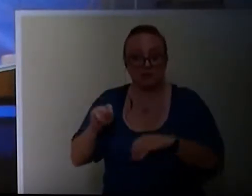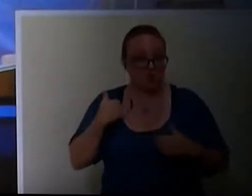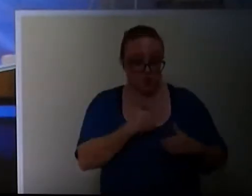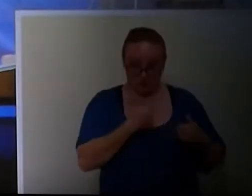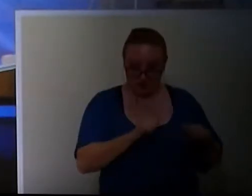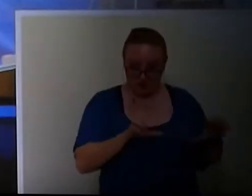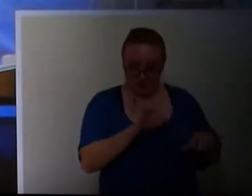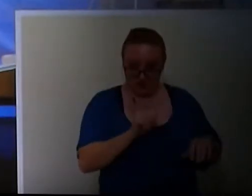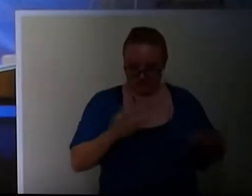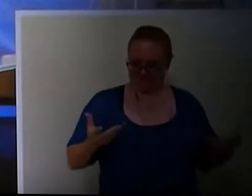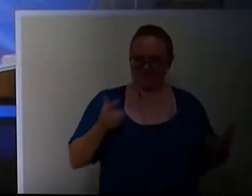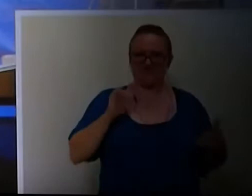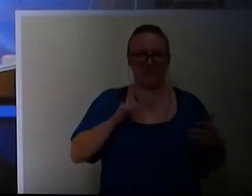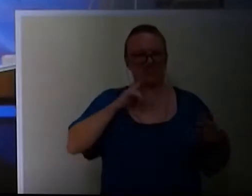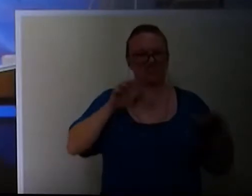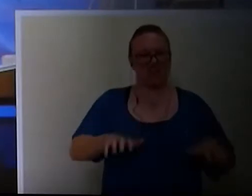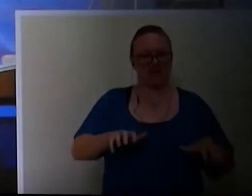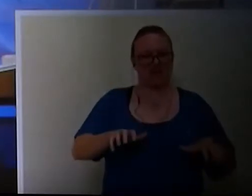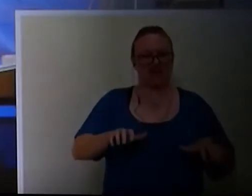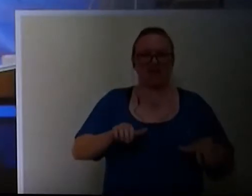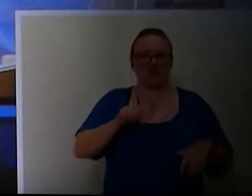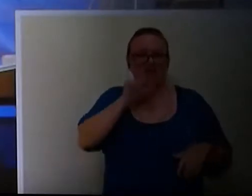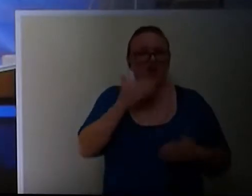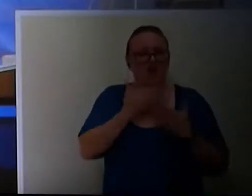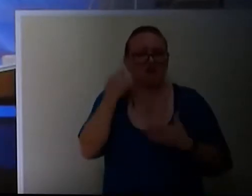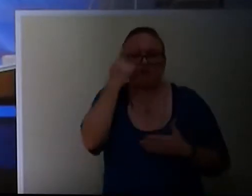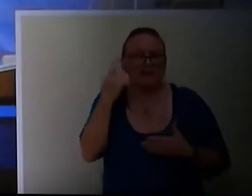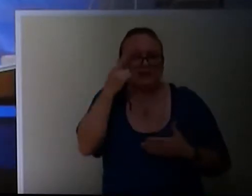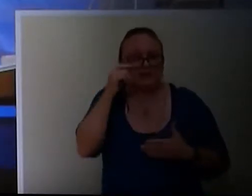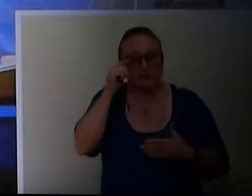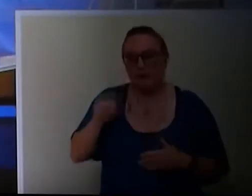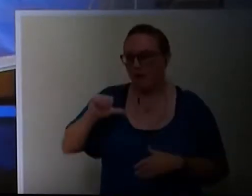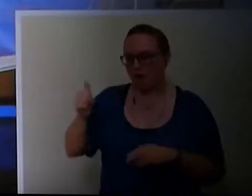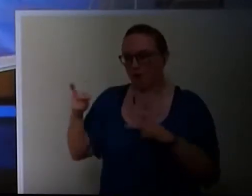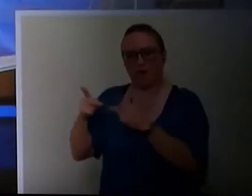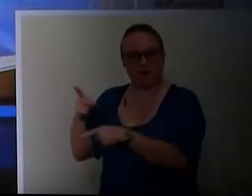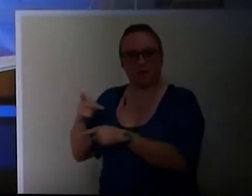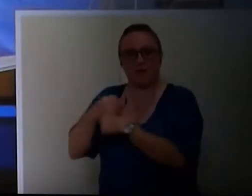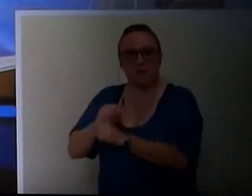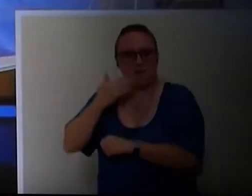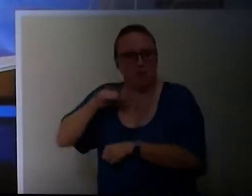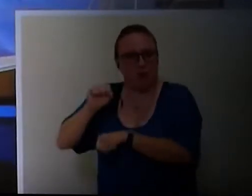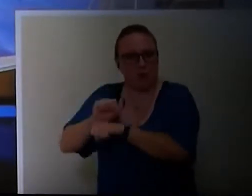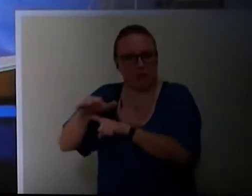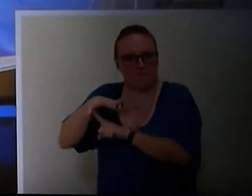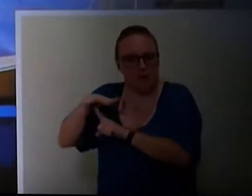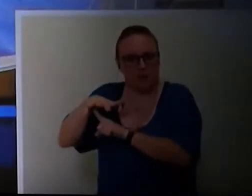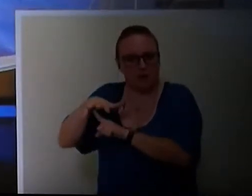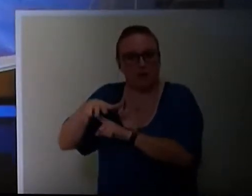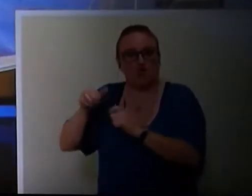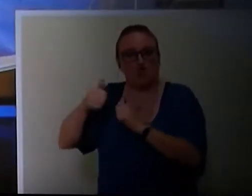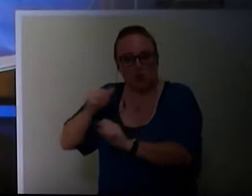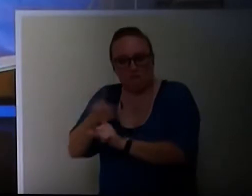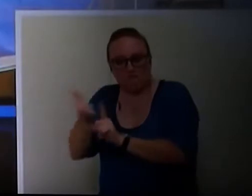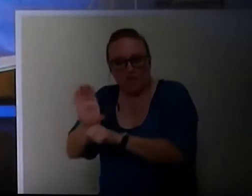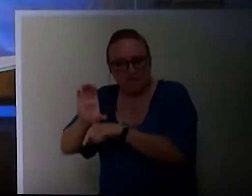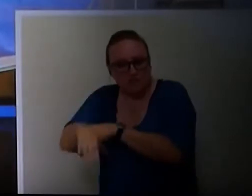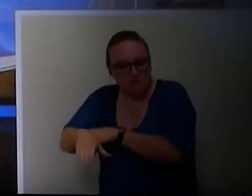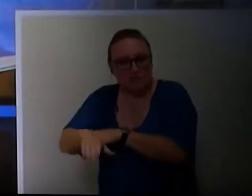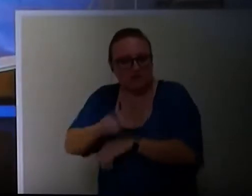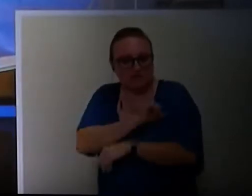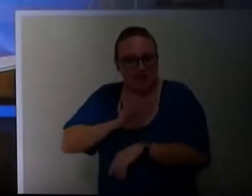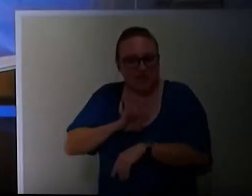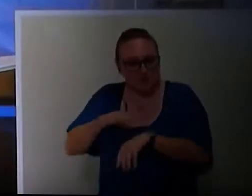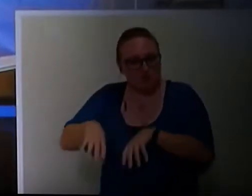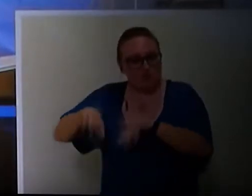it too. This is shocking and ill-informed reasoning. Other agencies are creating toxic work environments by attempting to coerce their staff into taking an